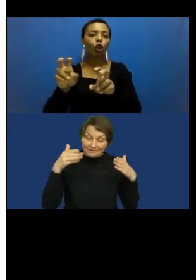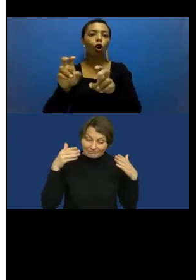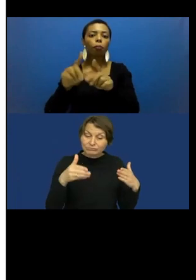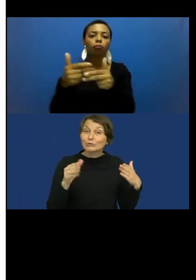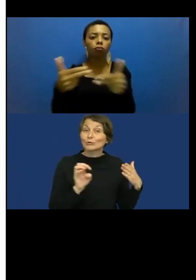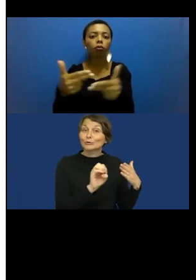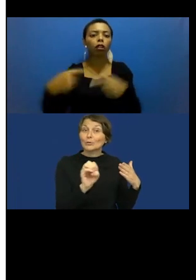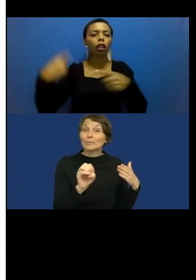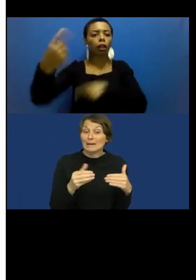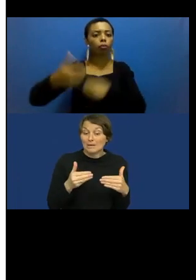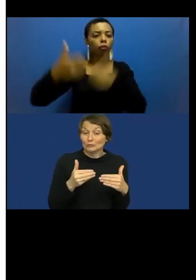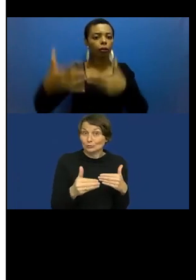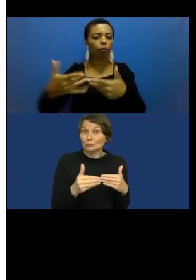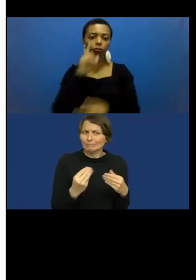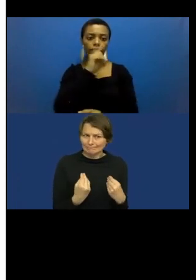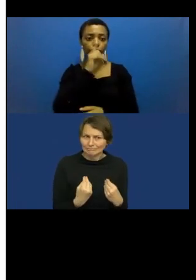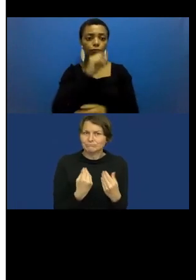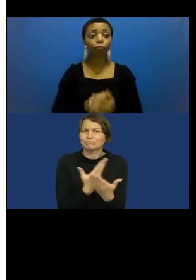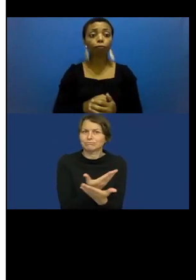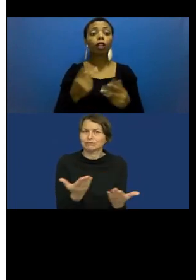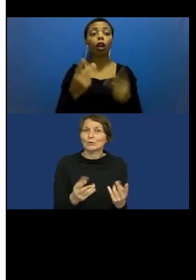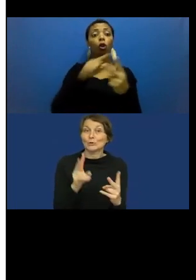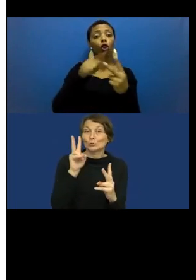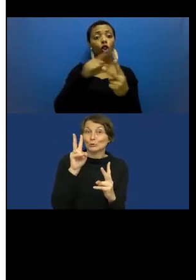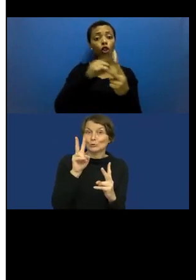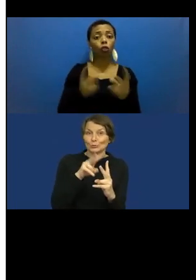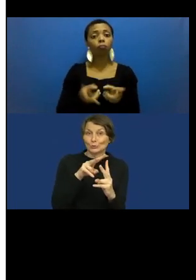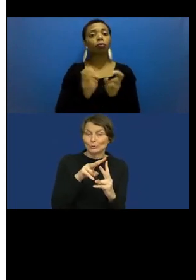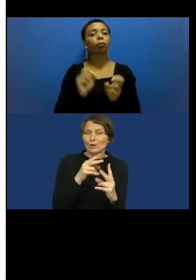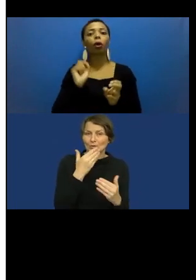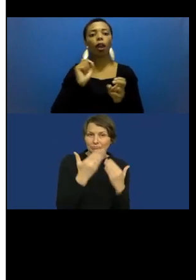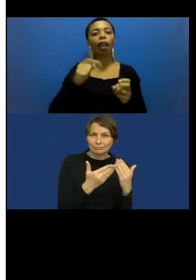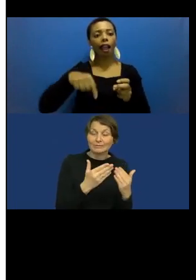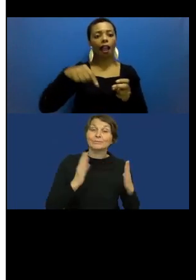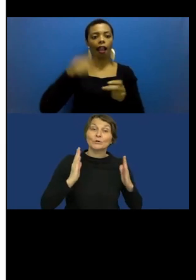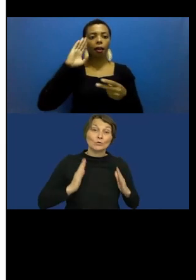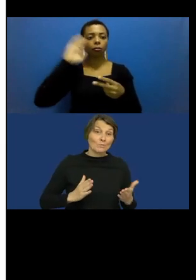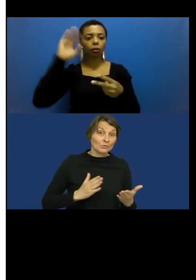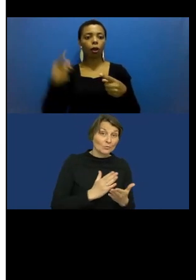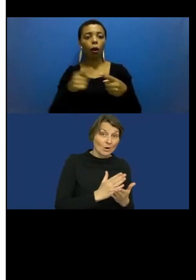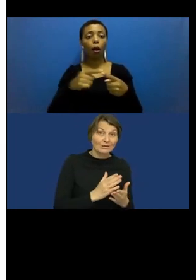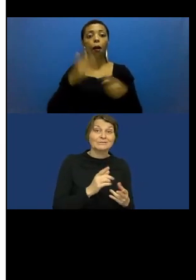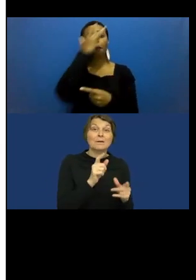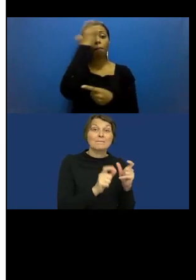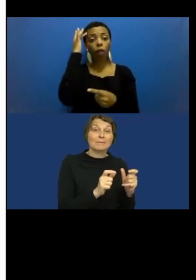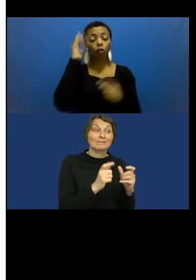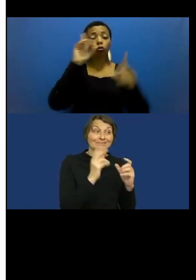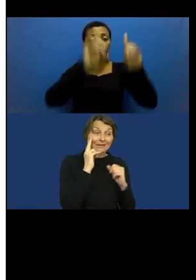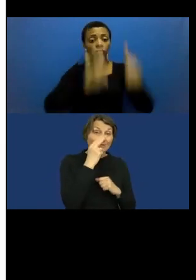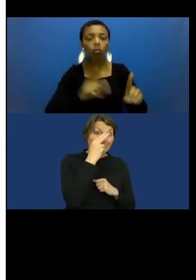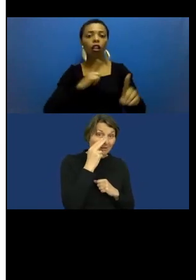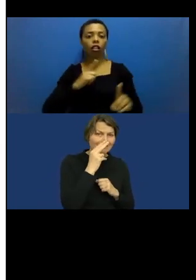Two issues will be briefly covered here. Human rights and people with deafblindness and regulation